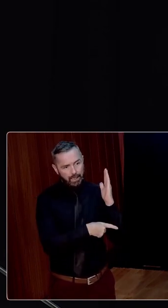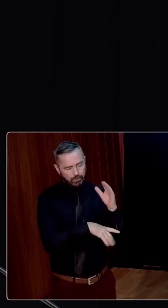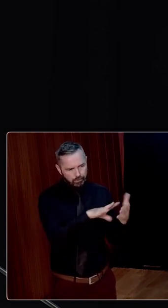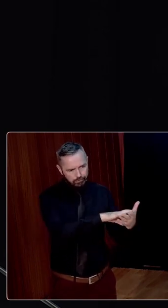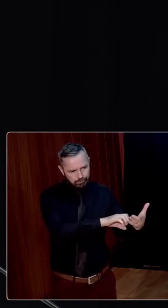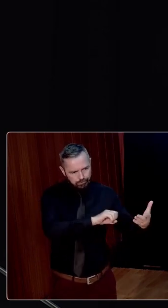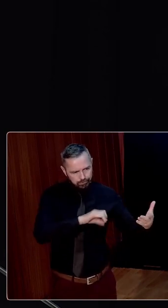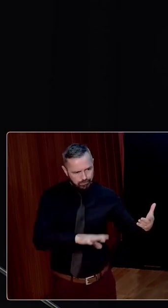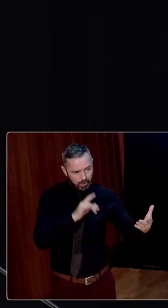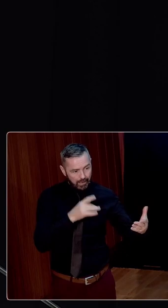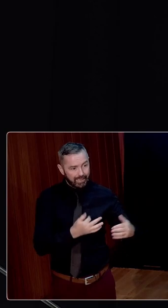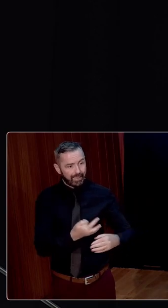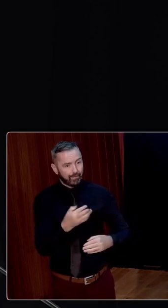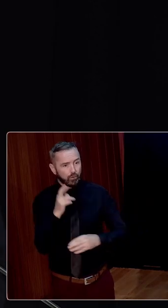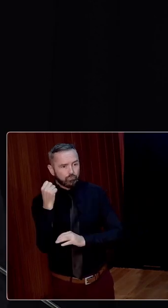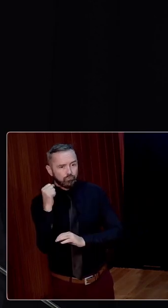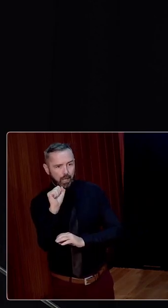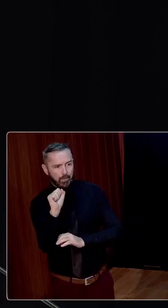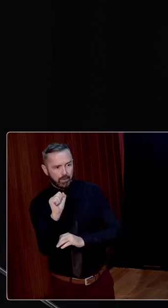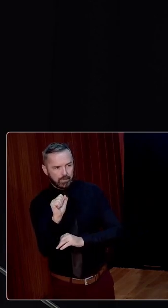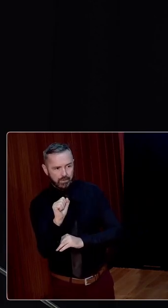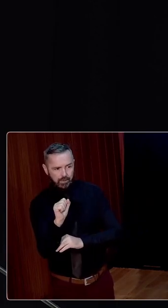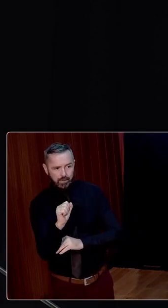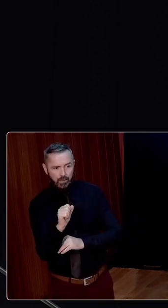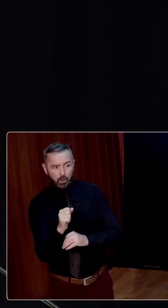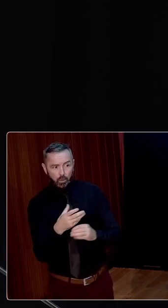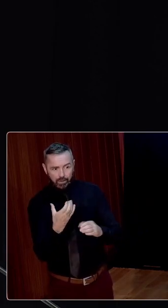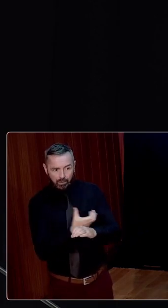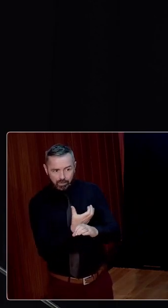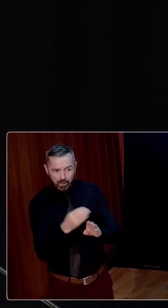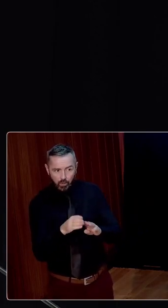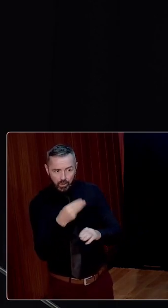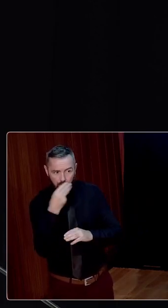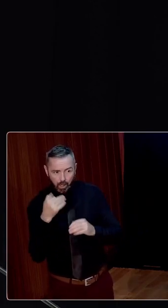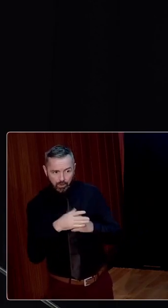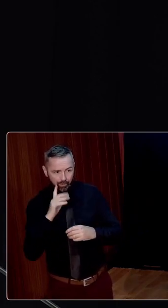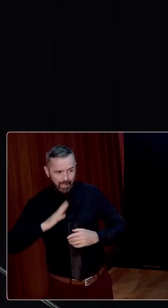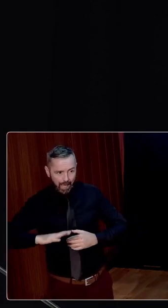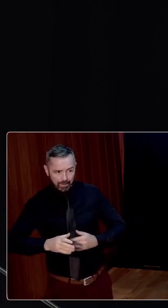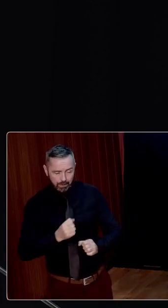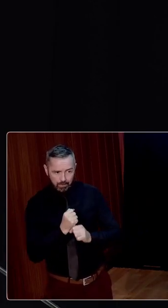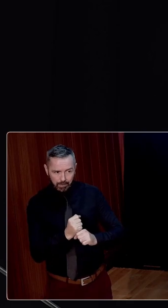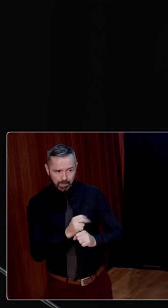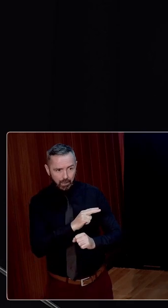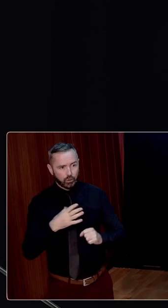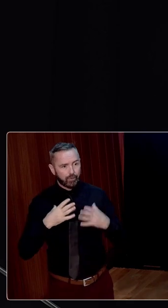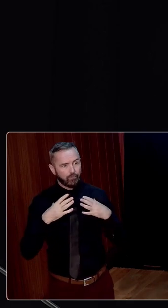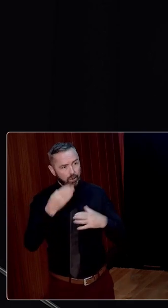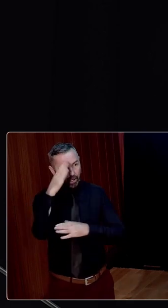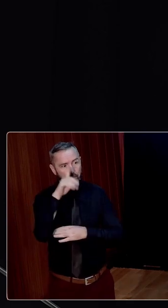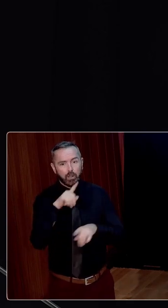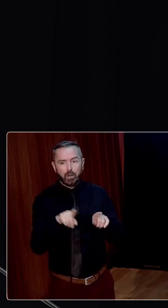But if the rebels were to make good on their land commitments, they were now faced with a challenge of not merely freeing Ireland,